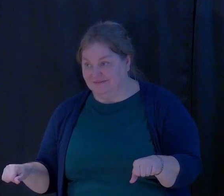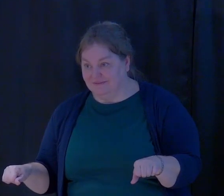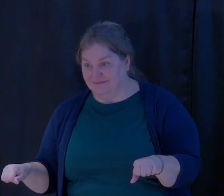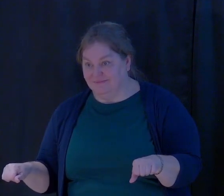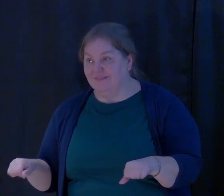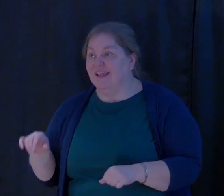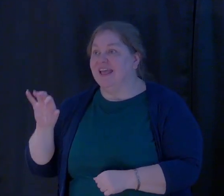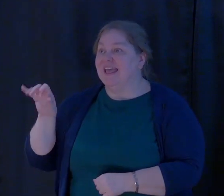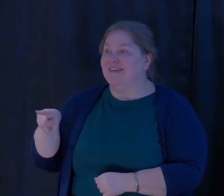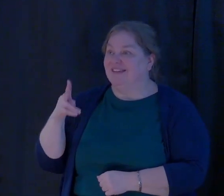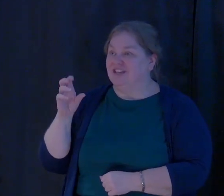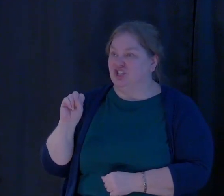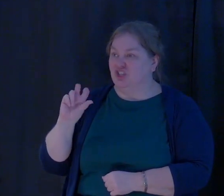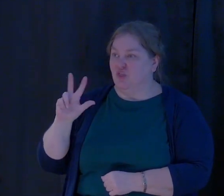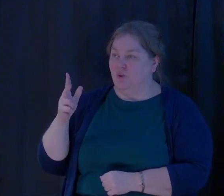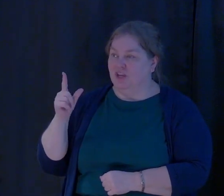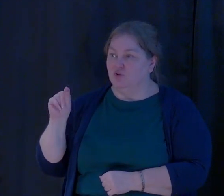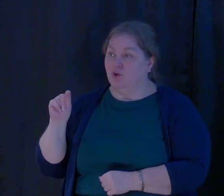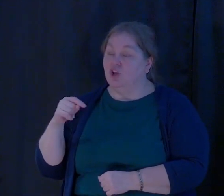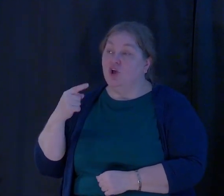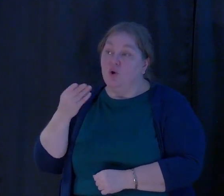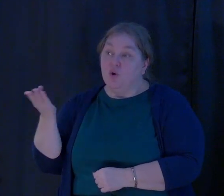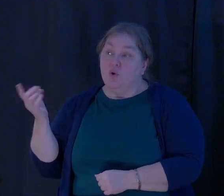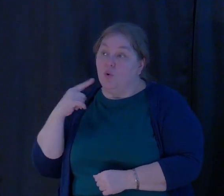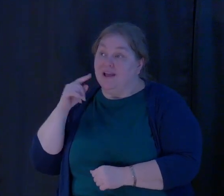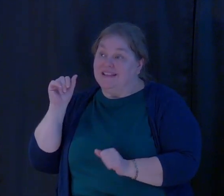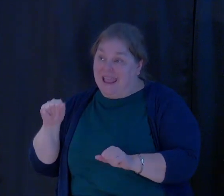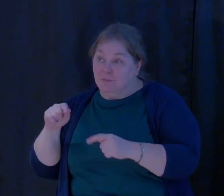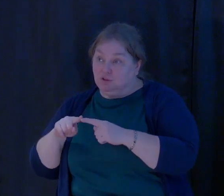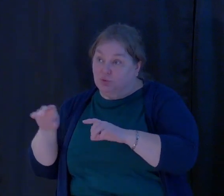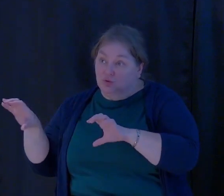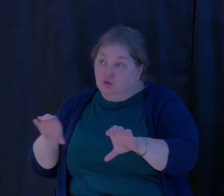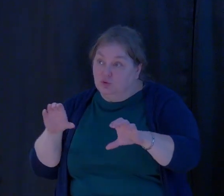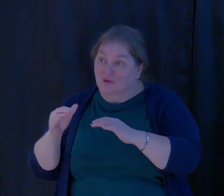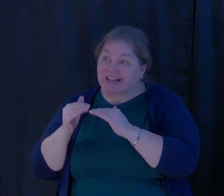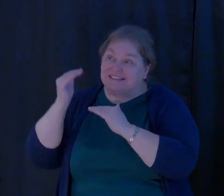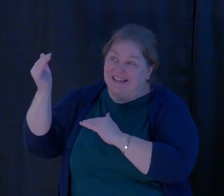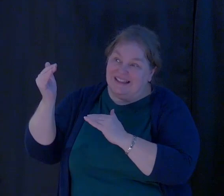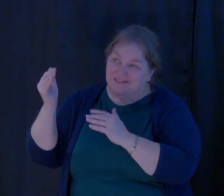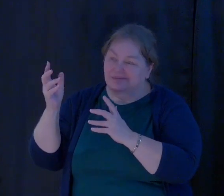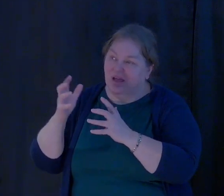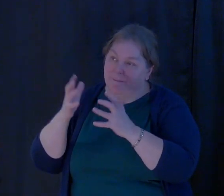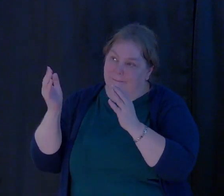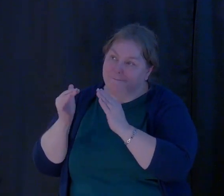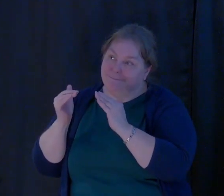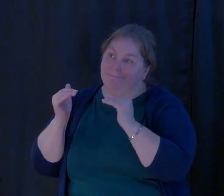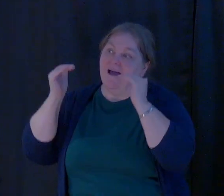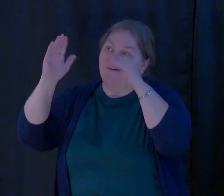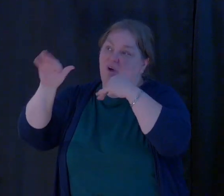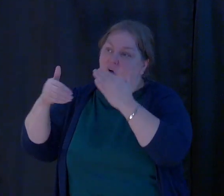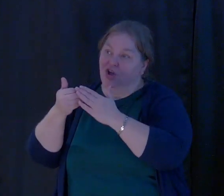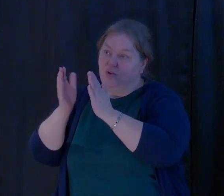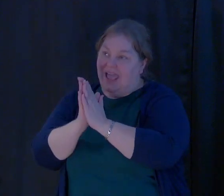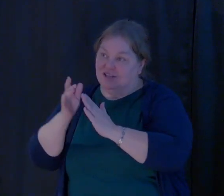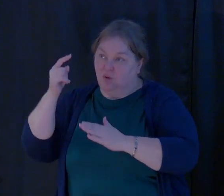Ephesians 3.20 it says, now to him who is able to do exceedingly abundantly above all that we ask or think according to the power that